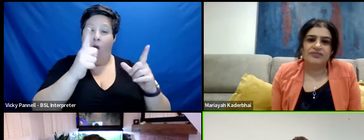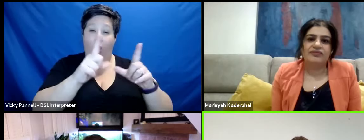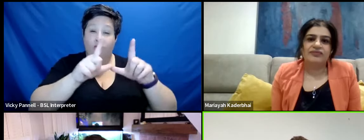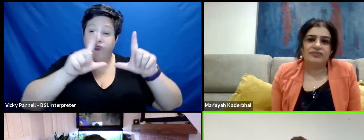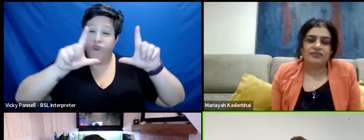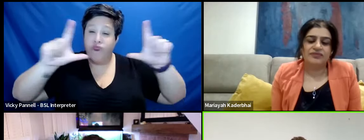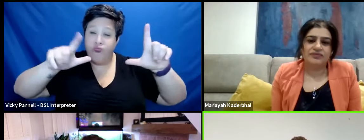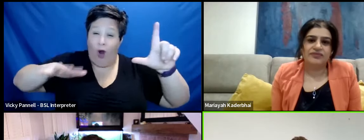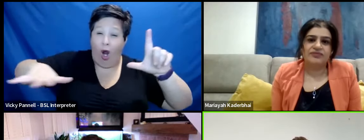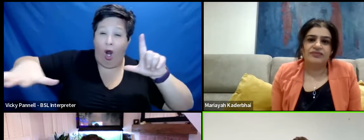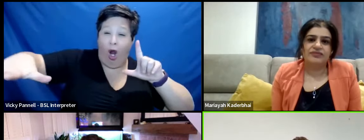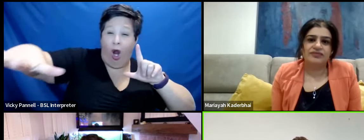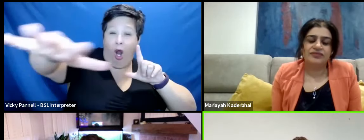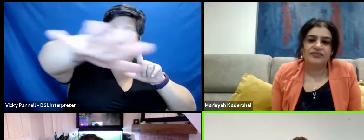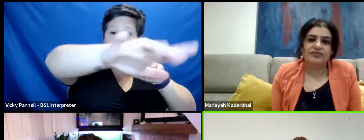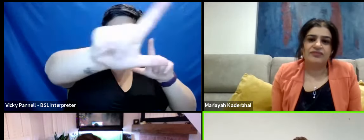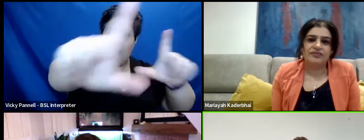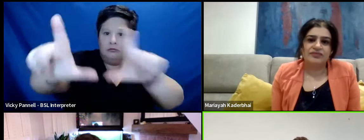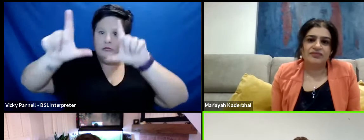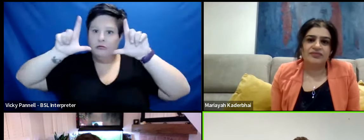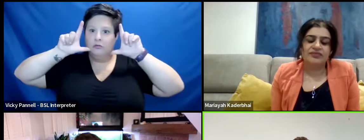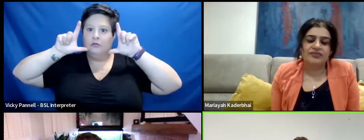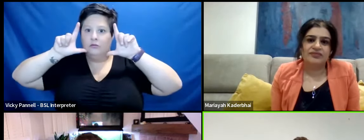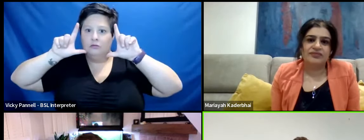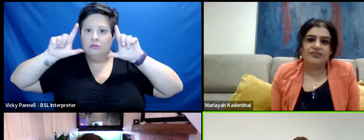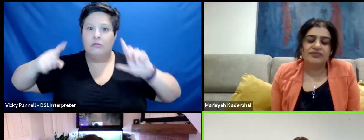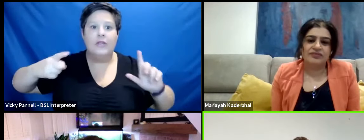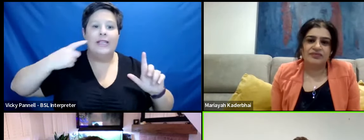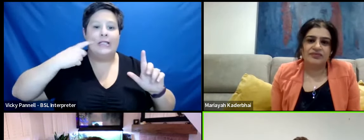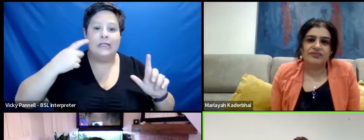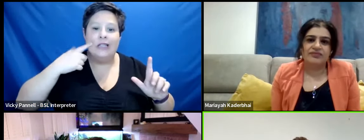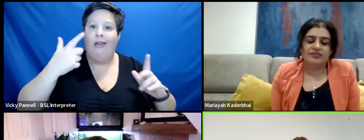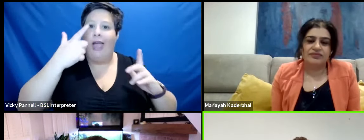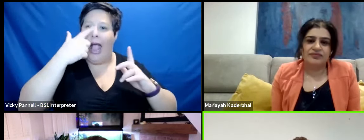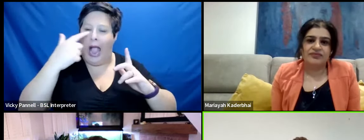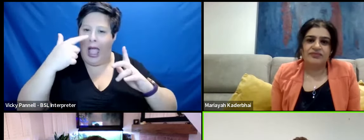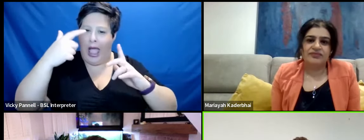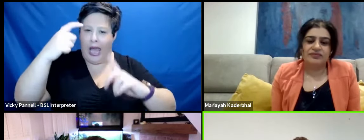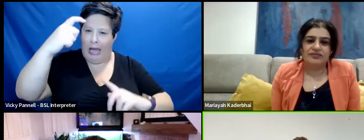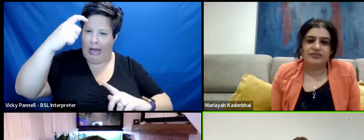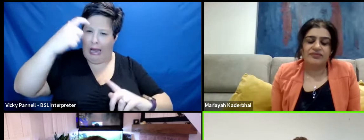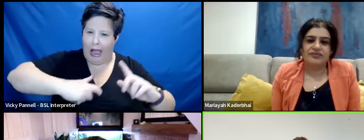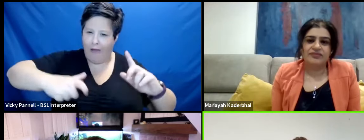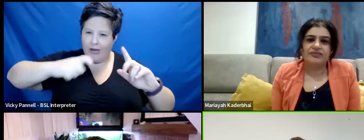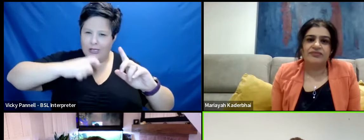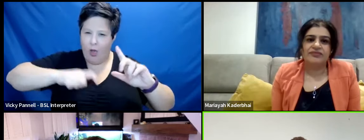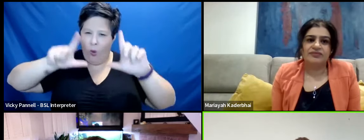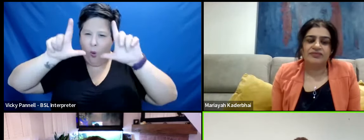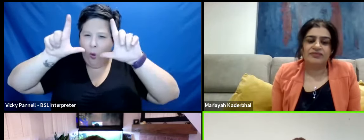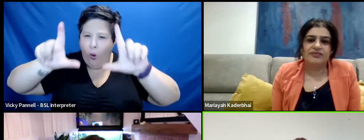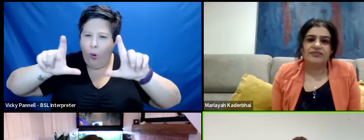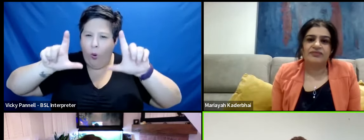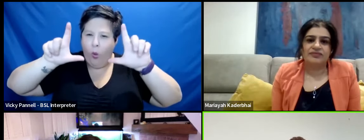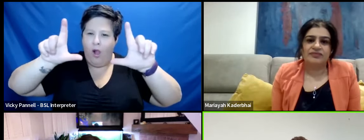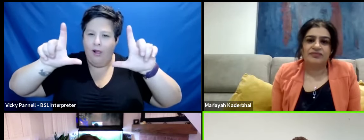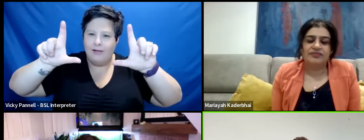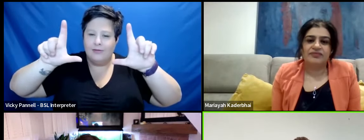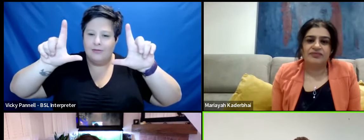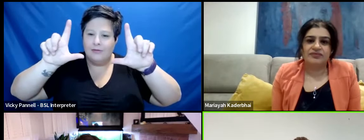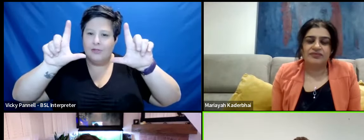to another with such ease and she could dig into a character, hold on a shot between her and